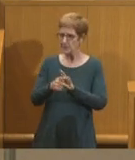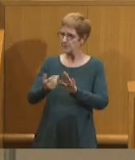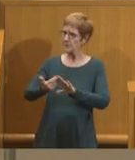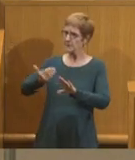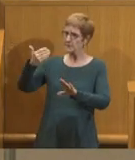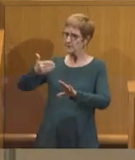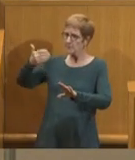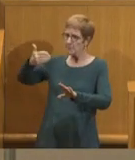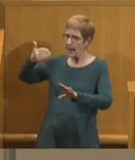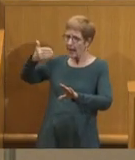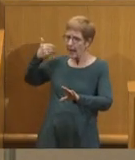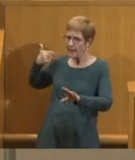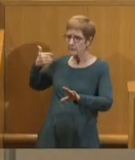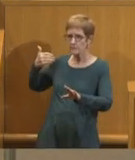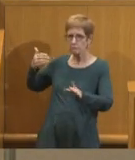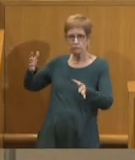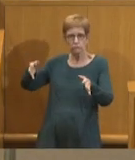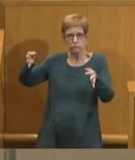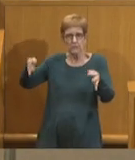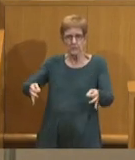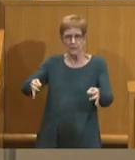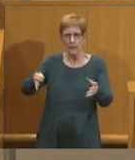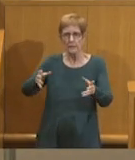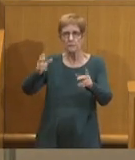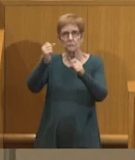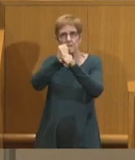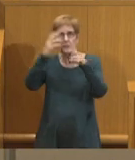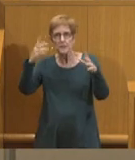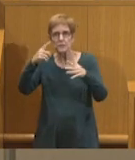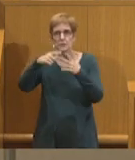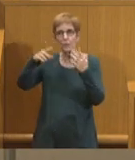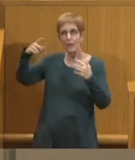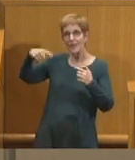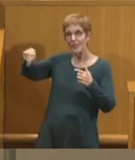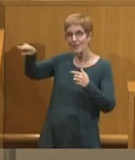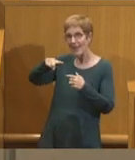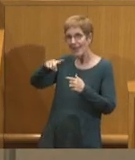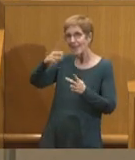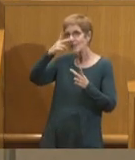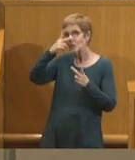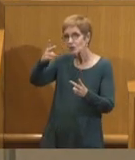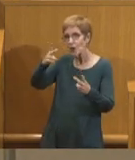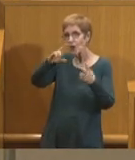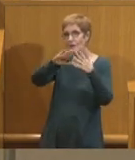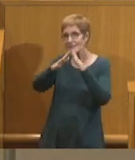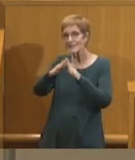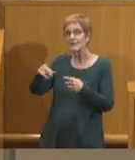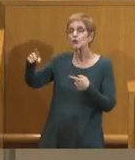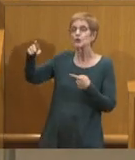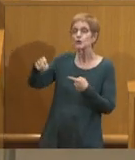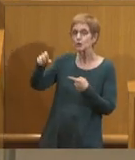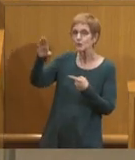have made based on visions of what they saw the city should be.